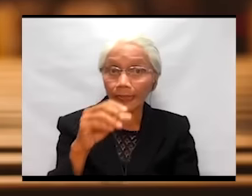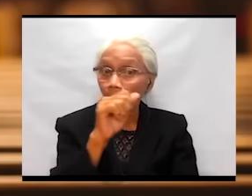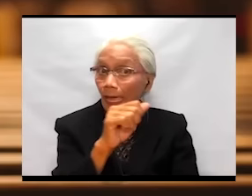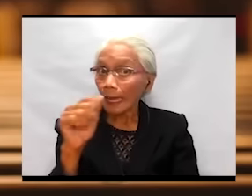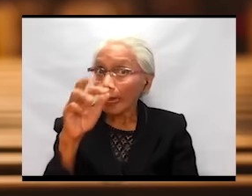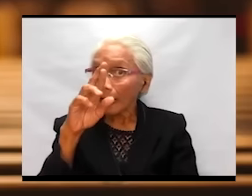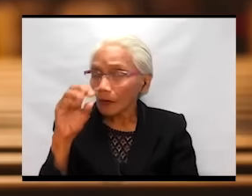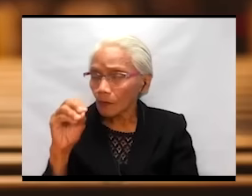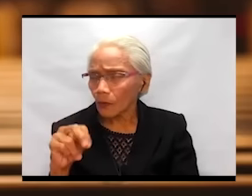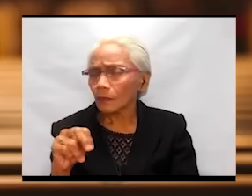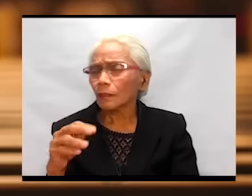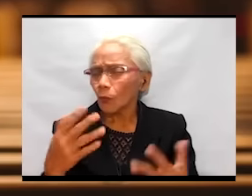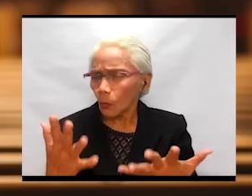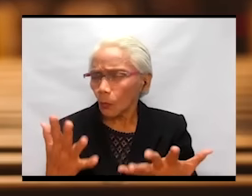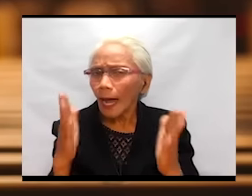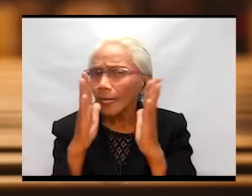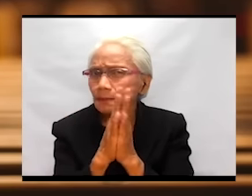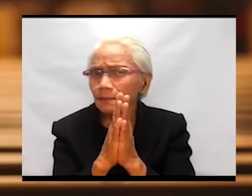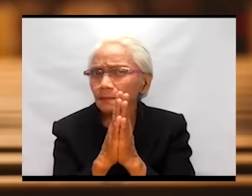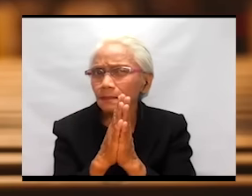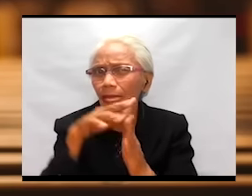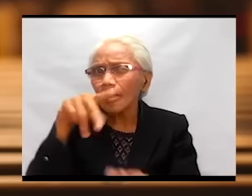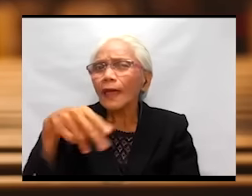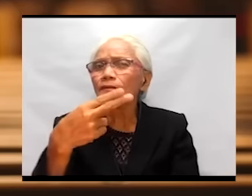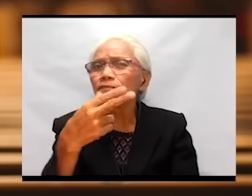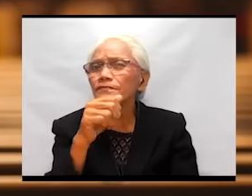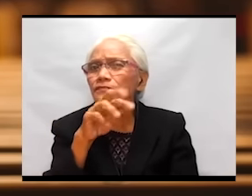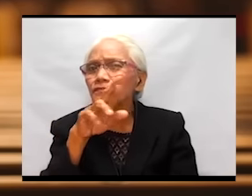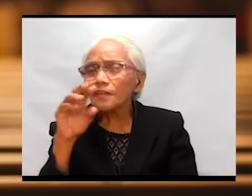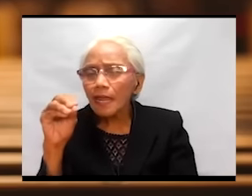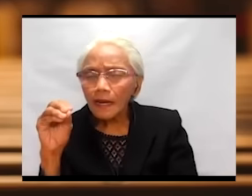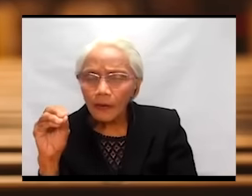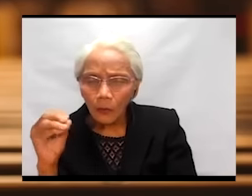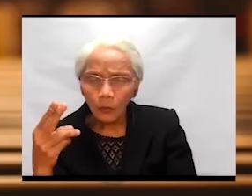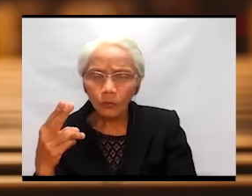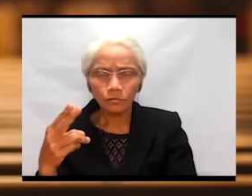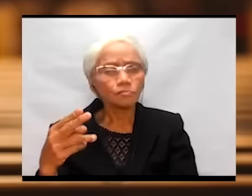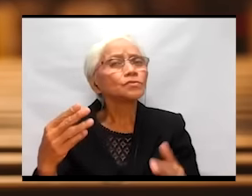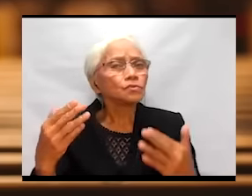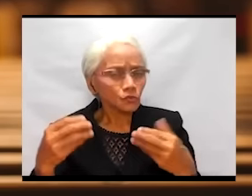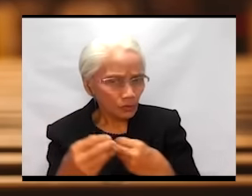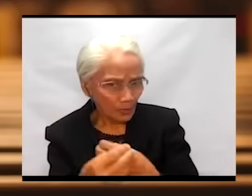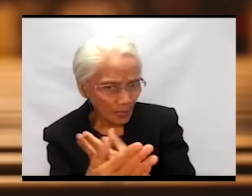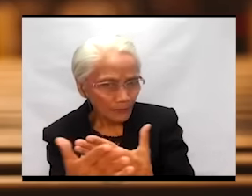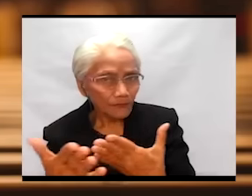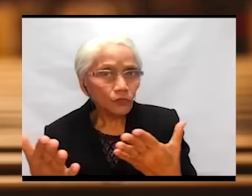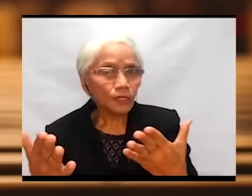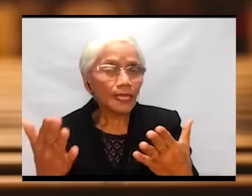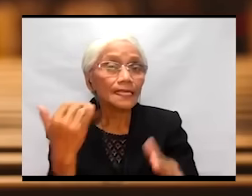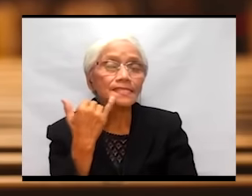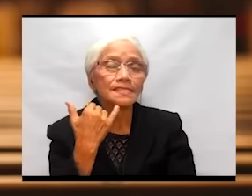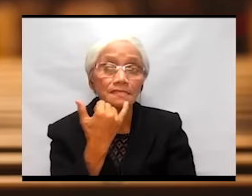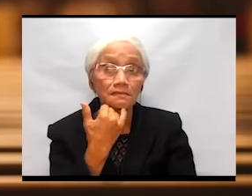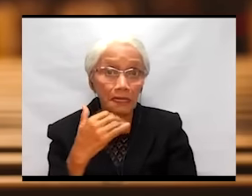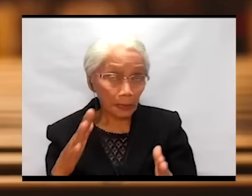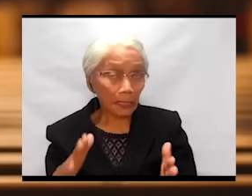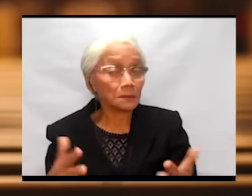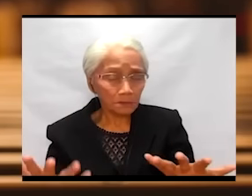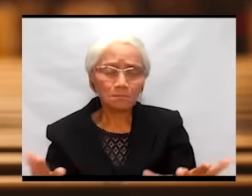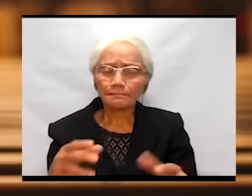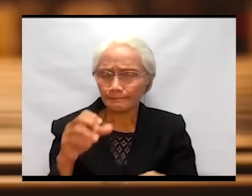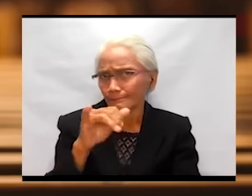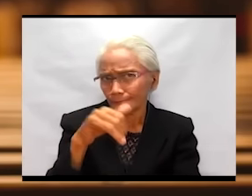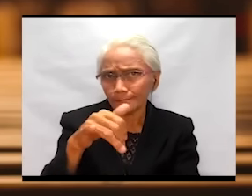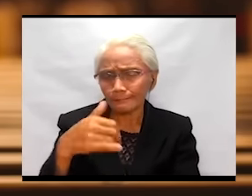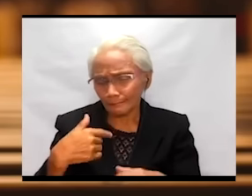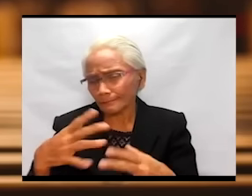to give to the Israelites? And I admit, very often, we, who